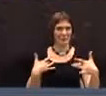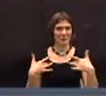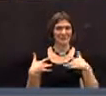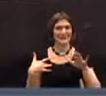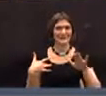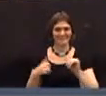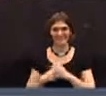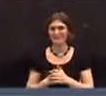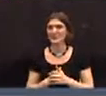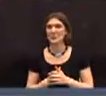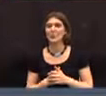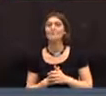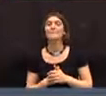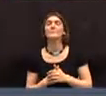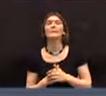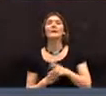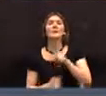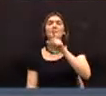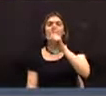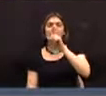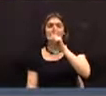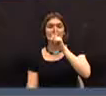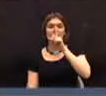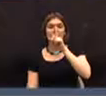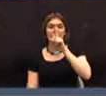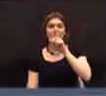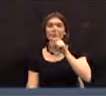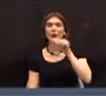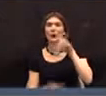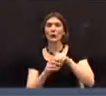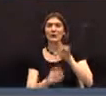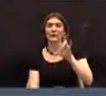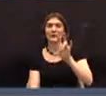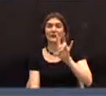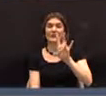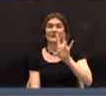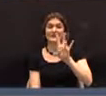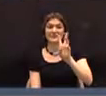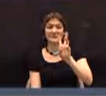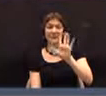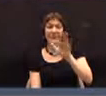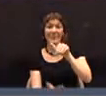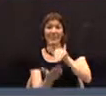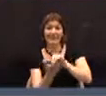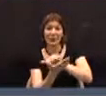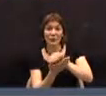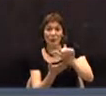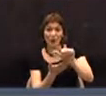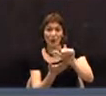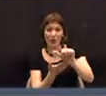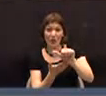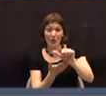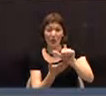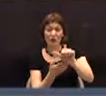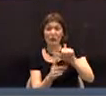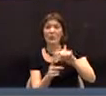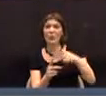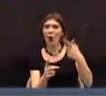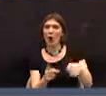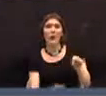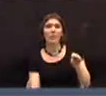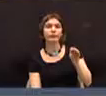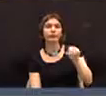Um, does not account for the $765,000 that we